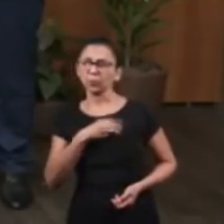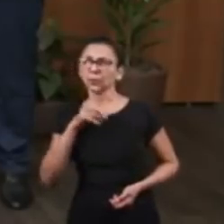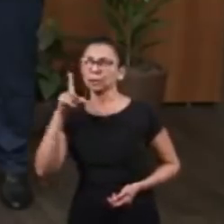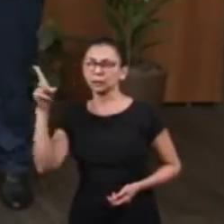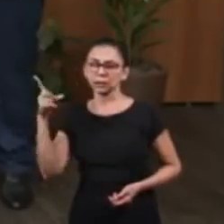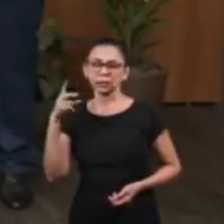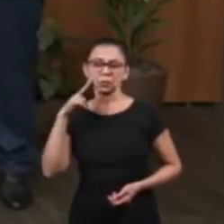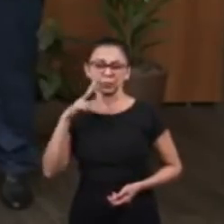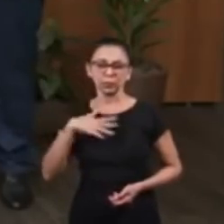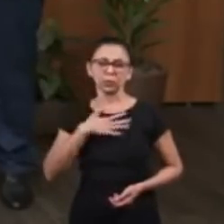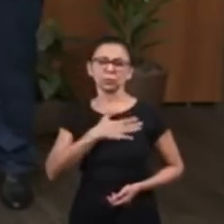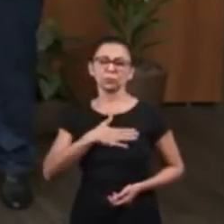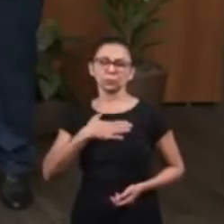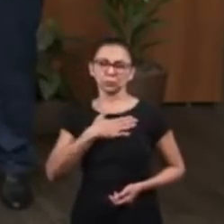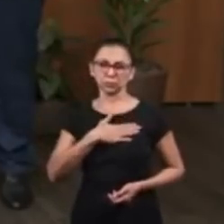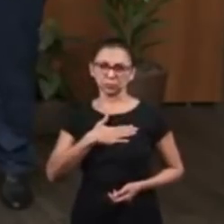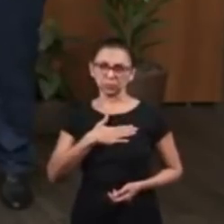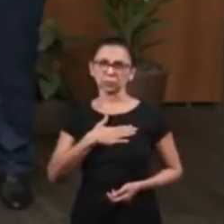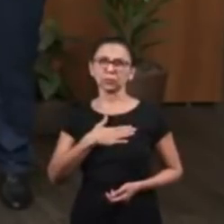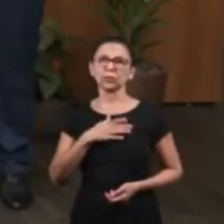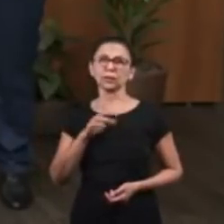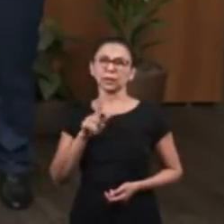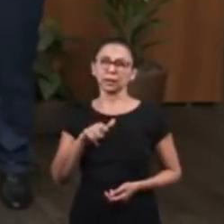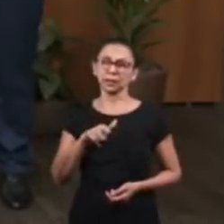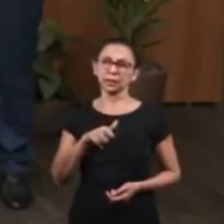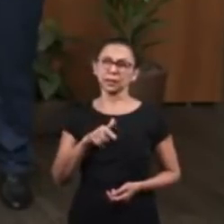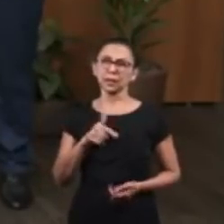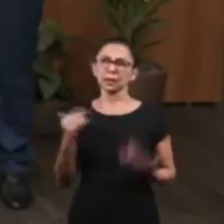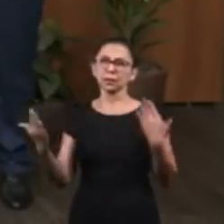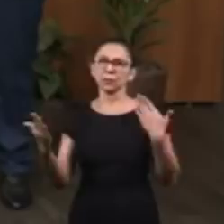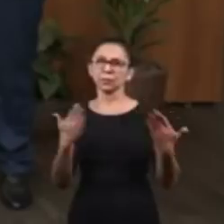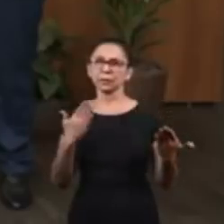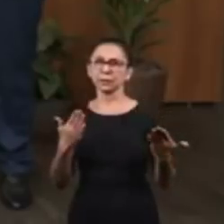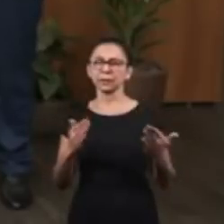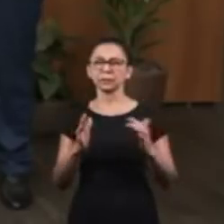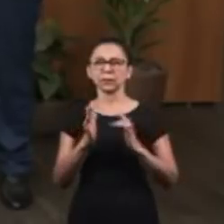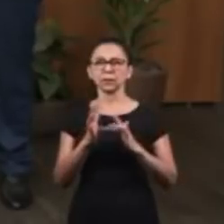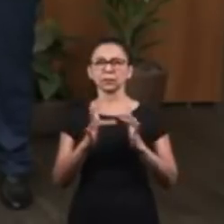noble figure of the Lord Jesus in the Old Testament.